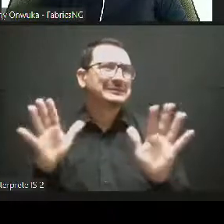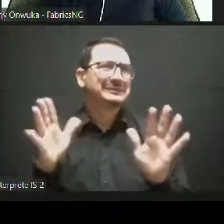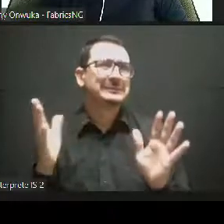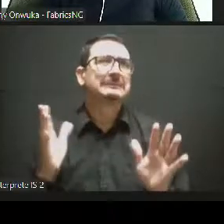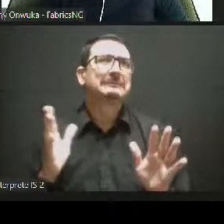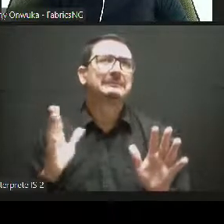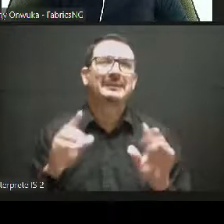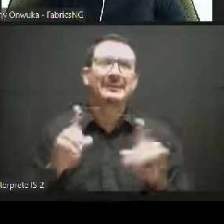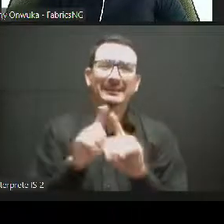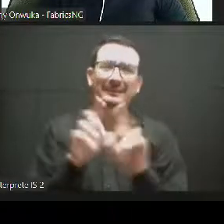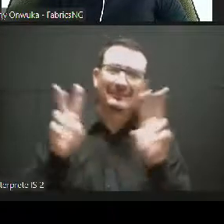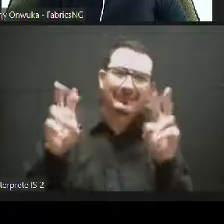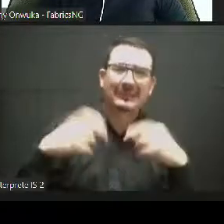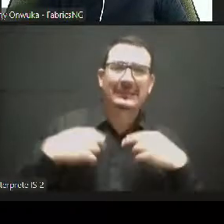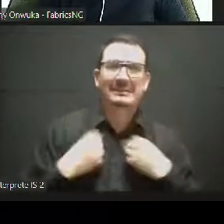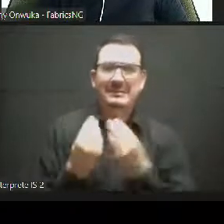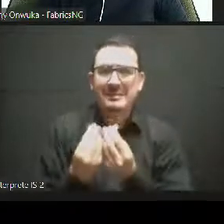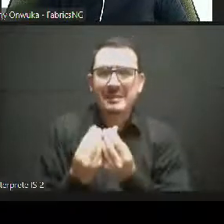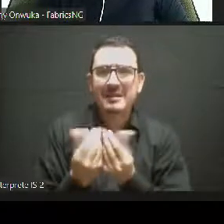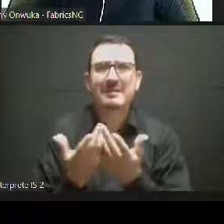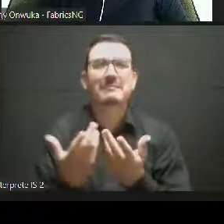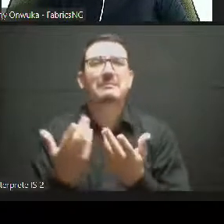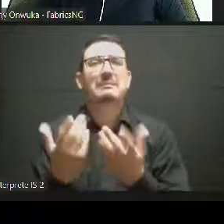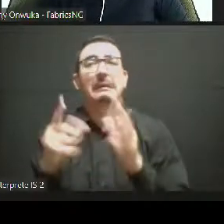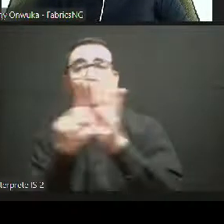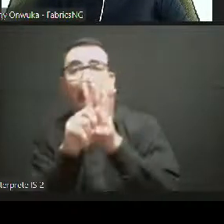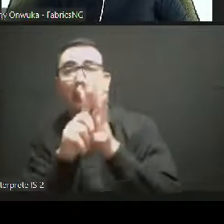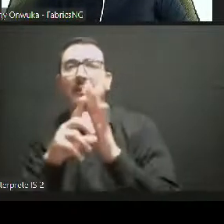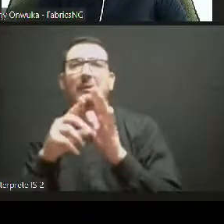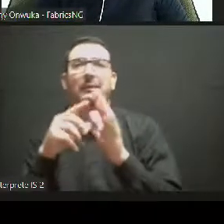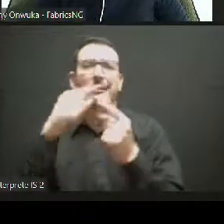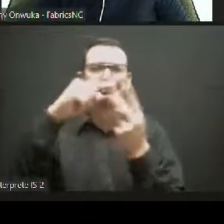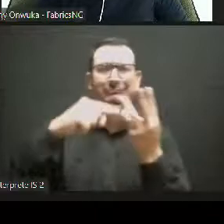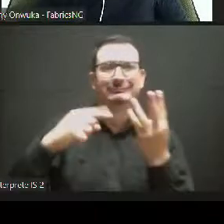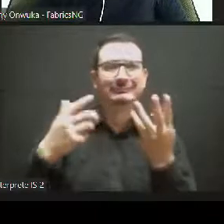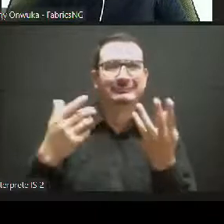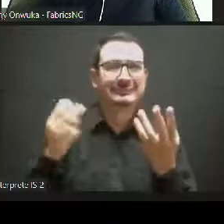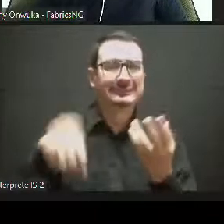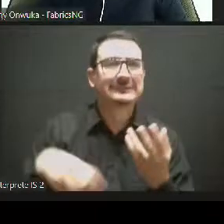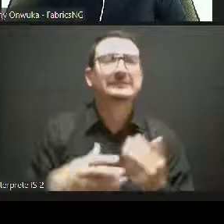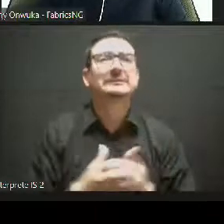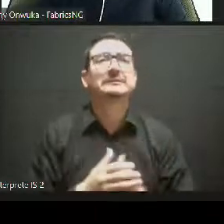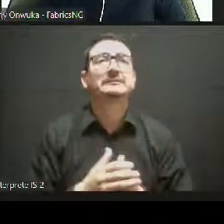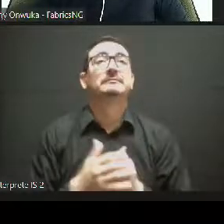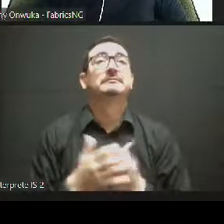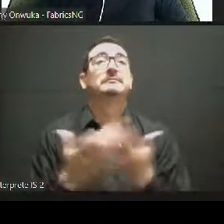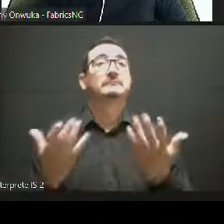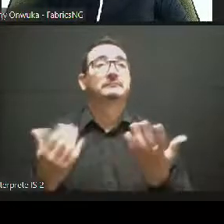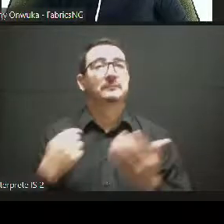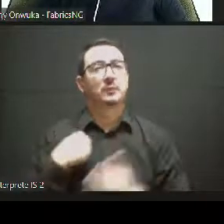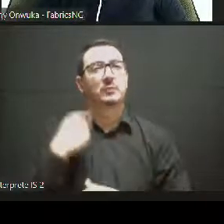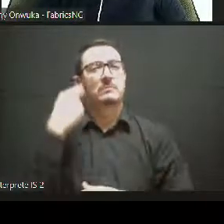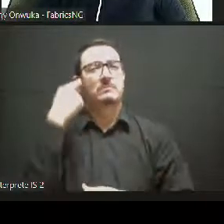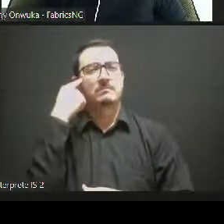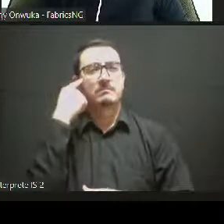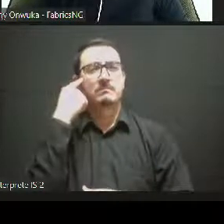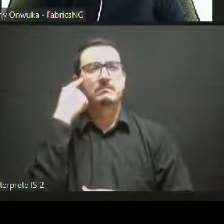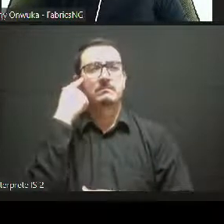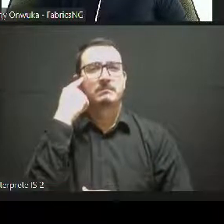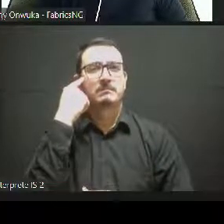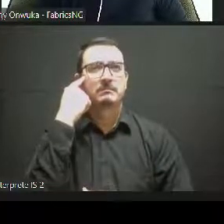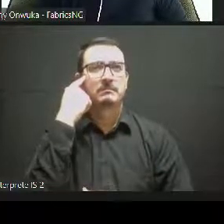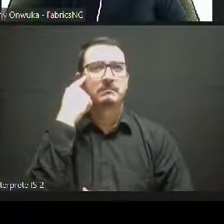what I think is a uniquely HEVA perspective. So as we sit in the third decade